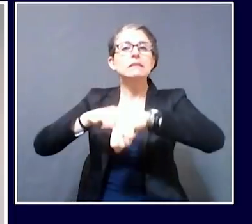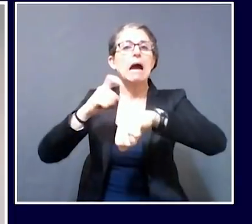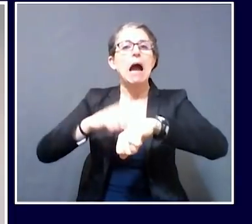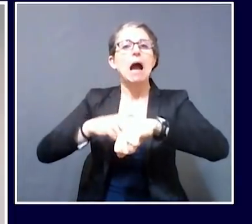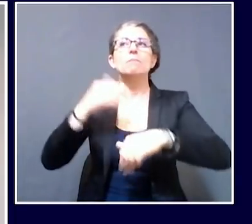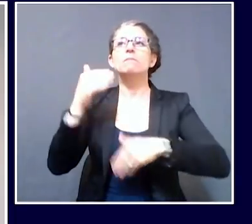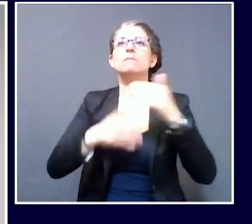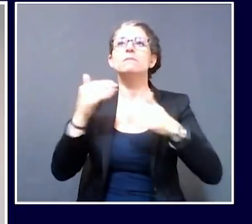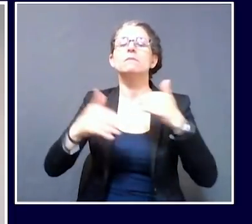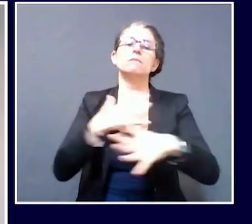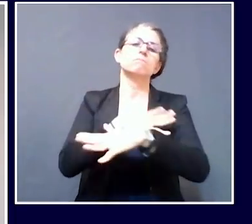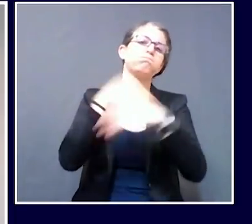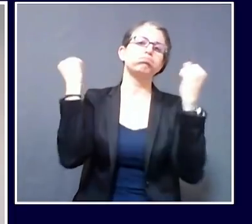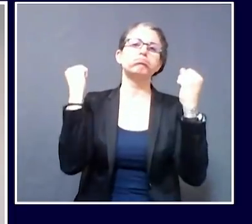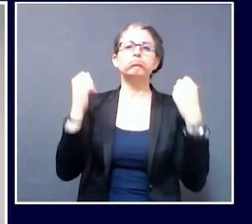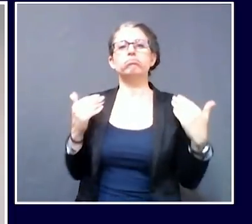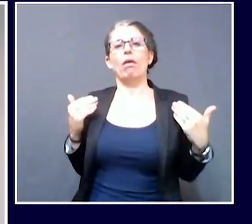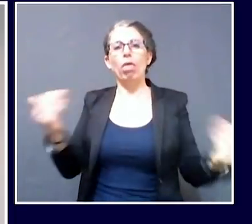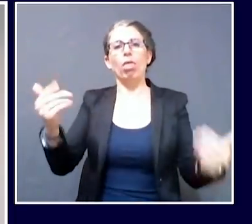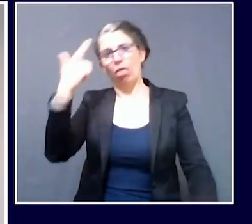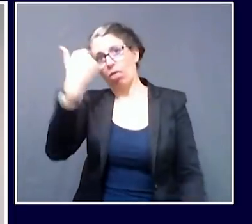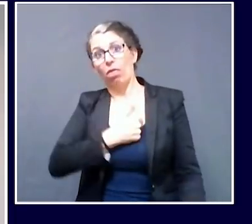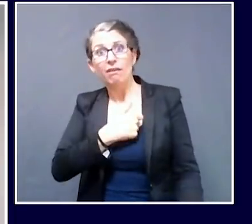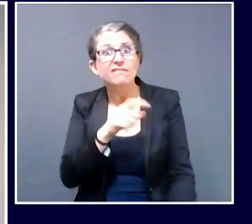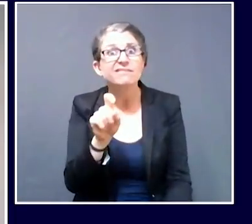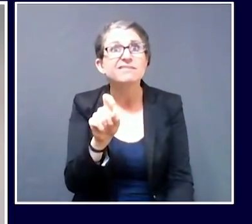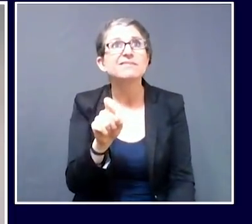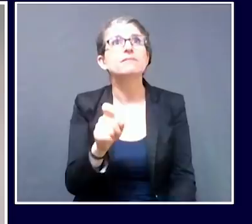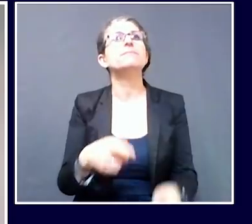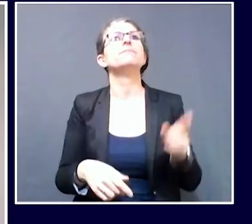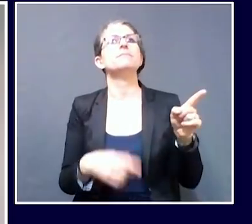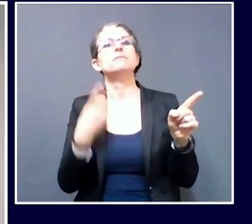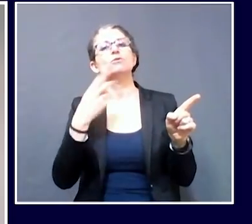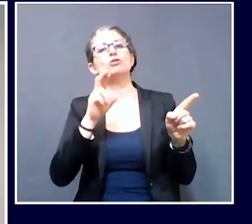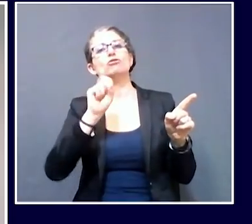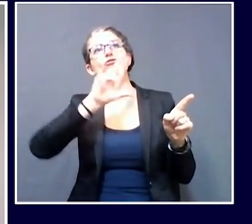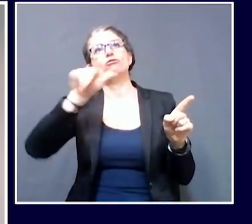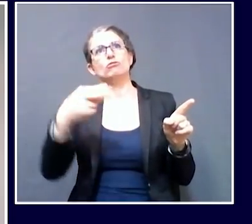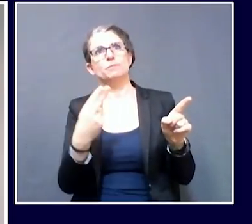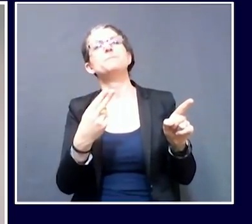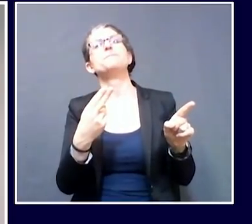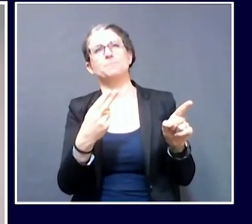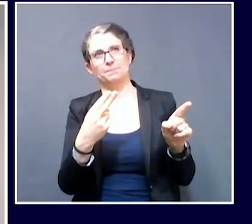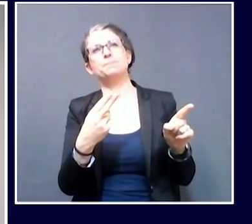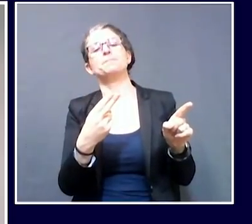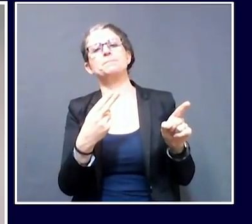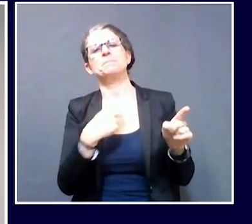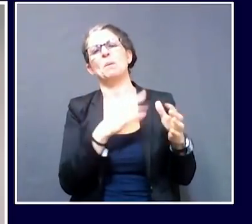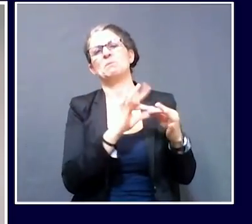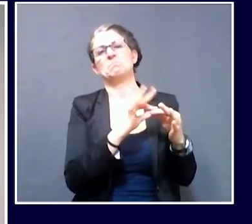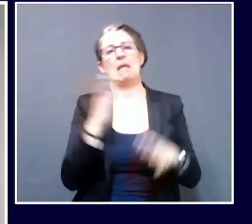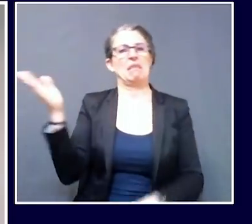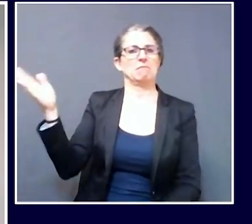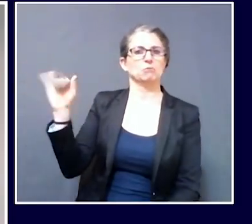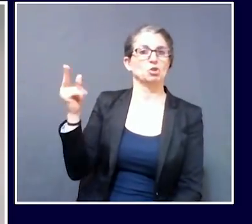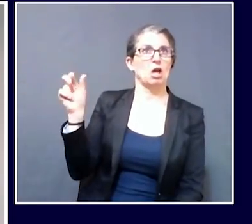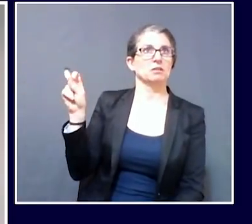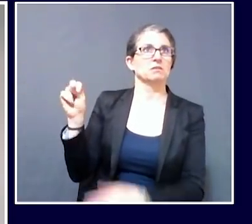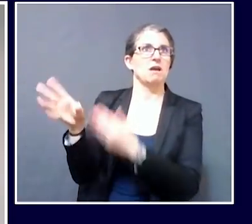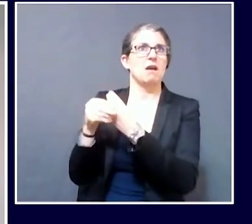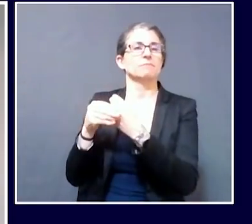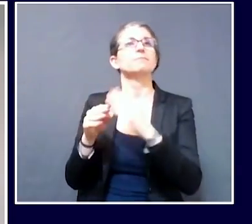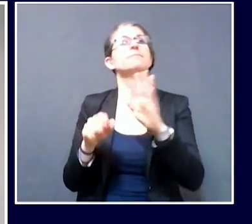So I'll start and then again, Commissioner Johnson, if you'd like to weigh in by all means. You know, Steve, I think that's a concern.